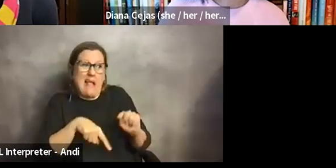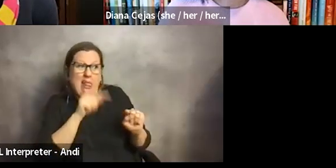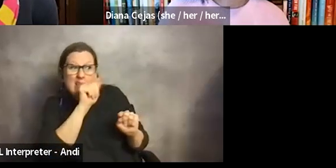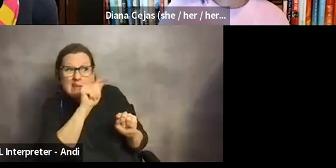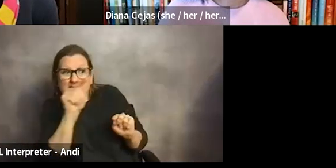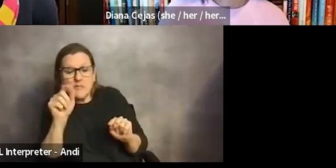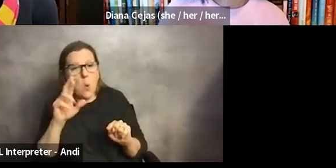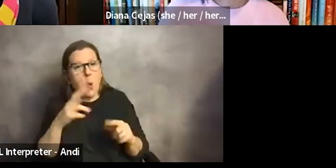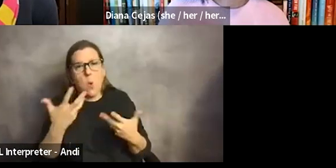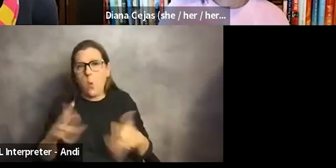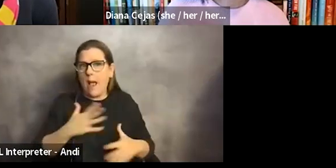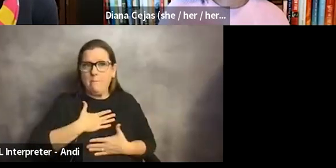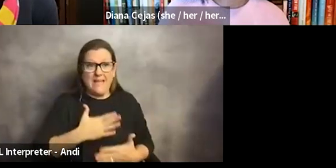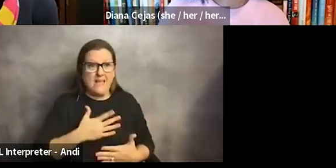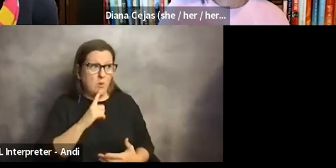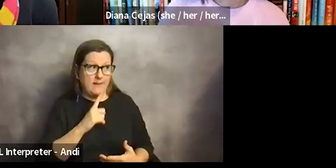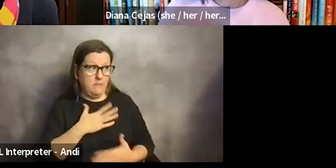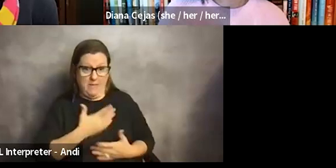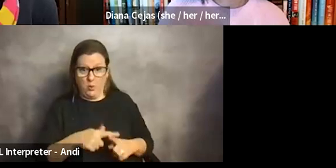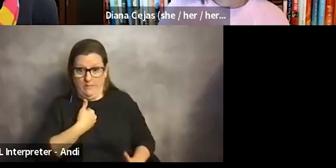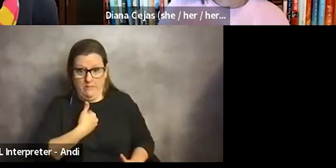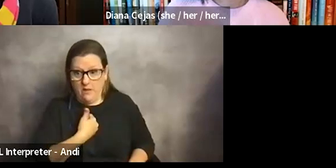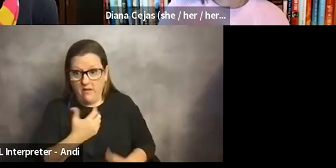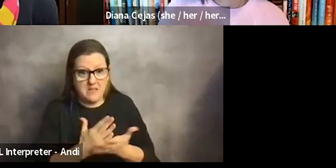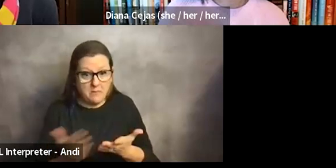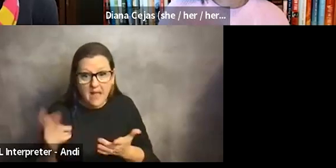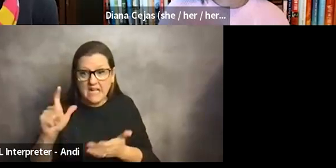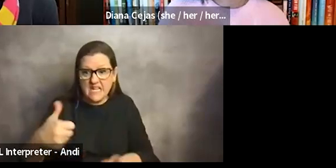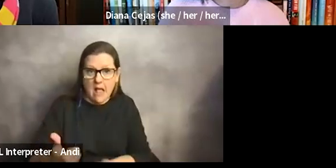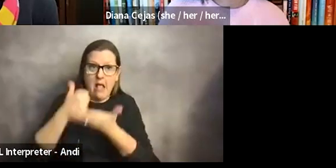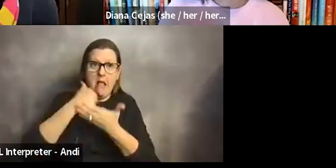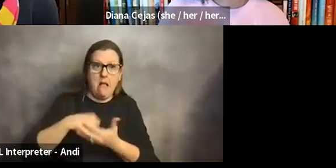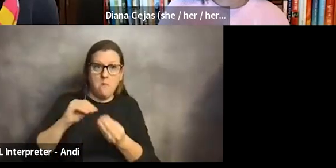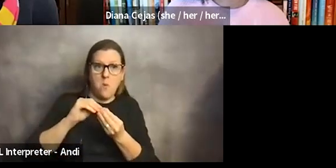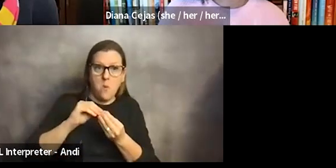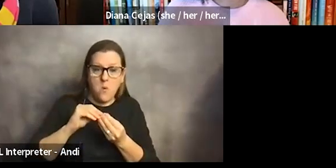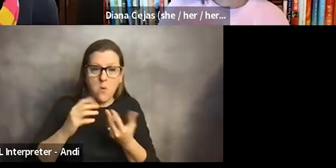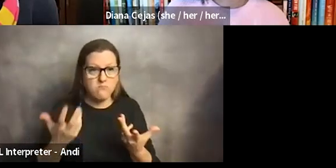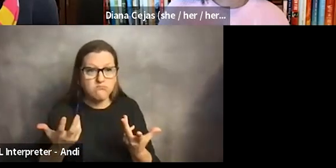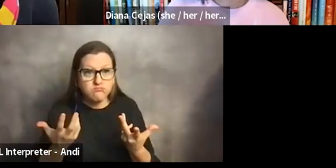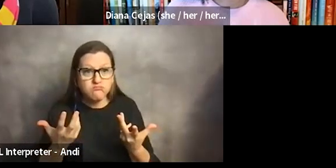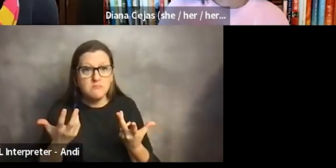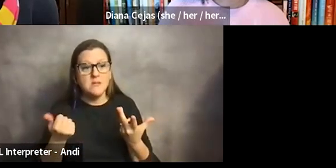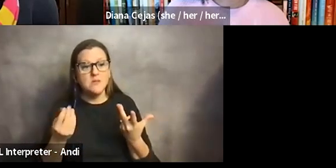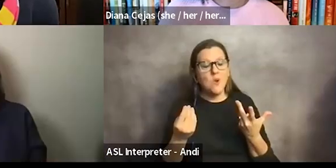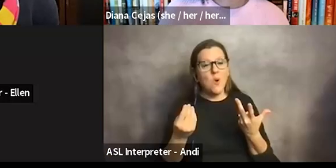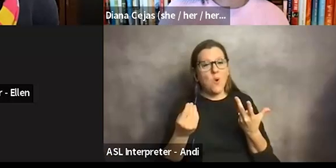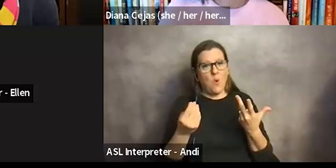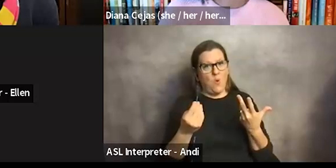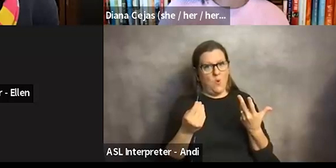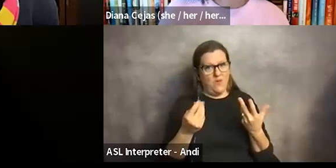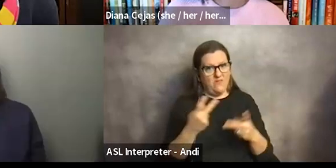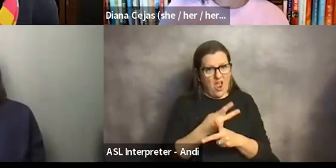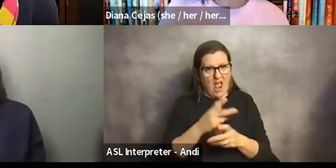admit that to myself, even that there were certain things that I might need help with. Um, and I, and I think coming to terms with